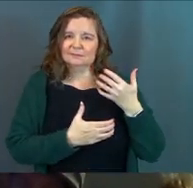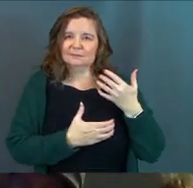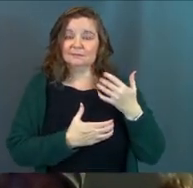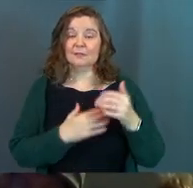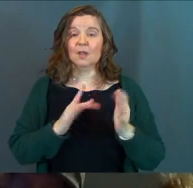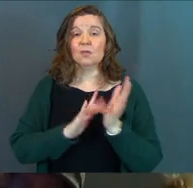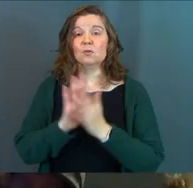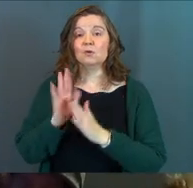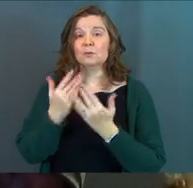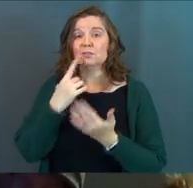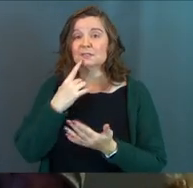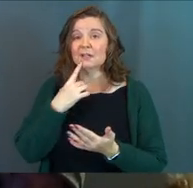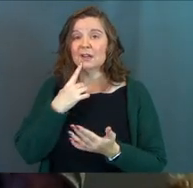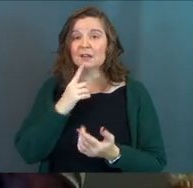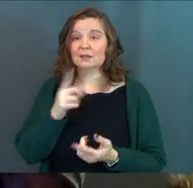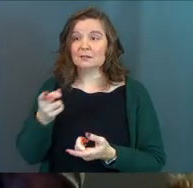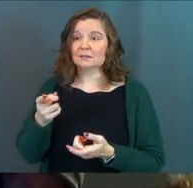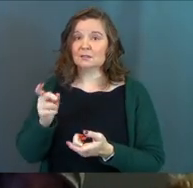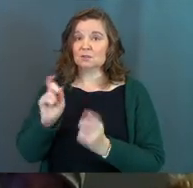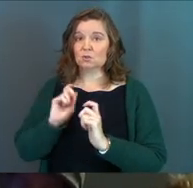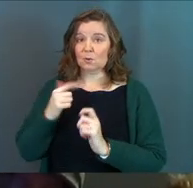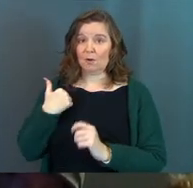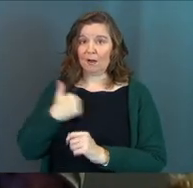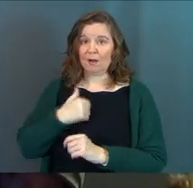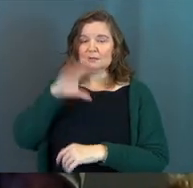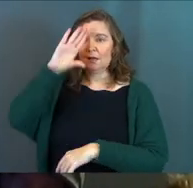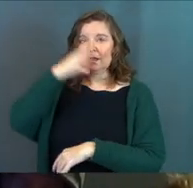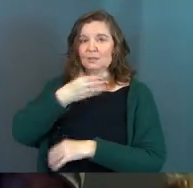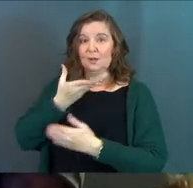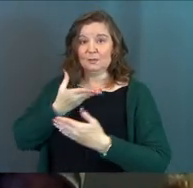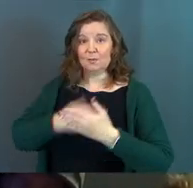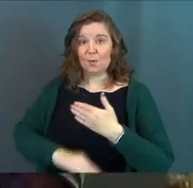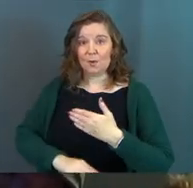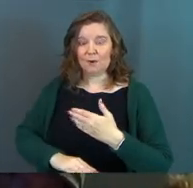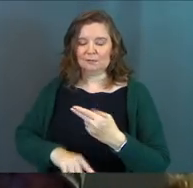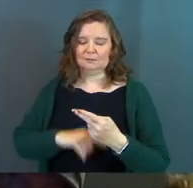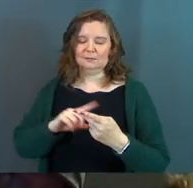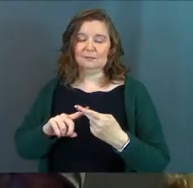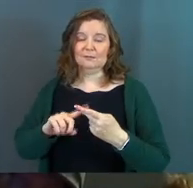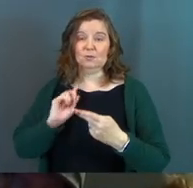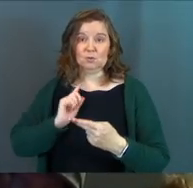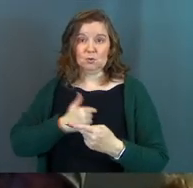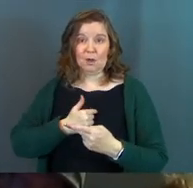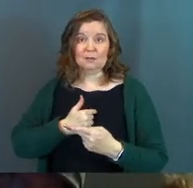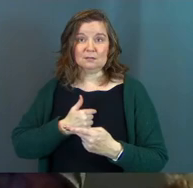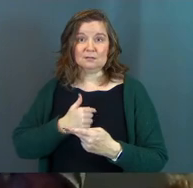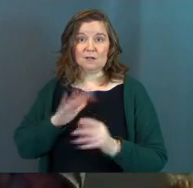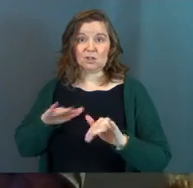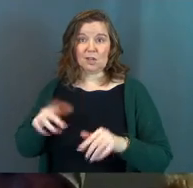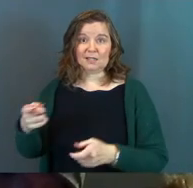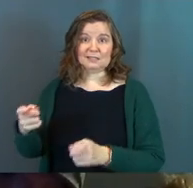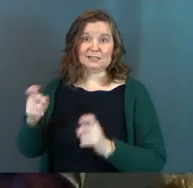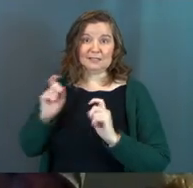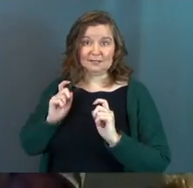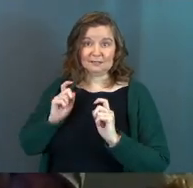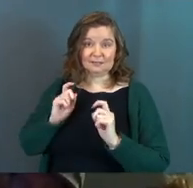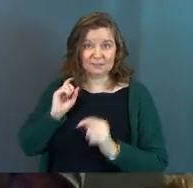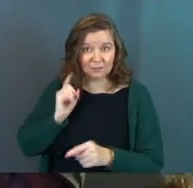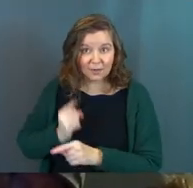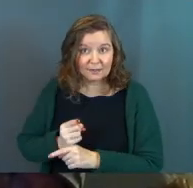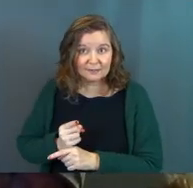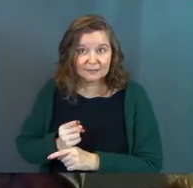The scripture says, unto us a son is born. Unto us a child is given. Right?